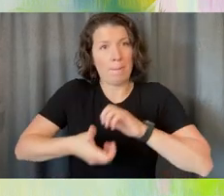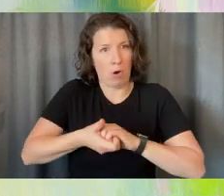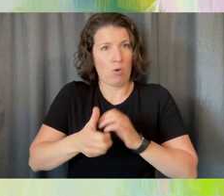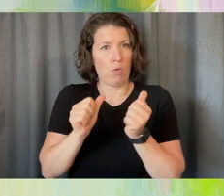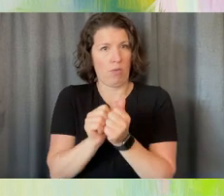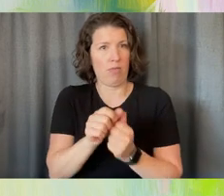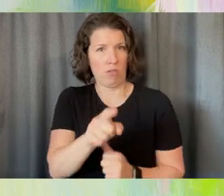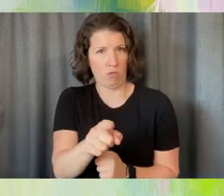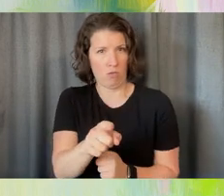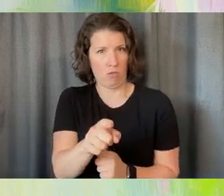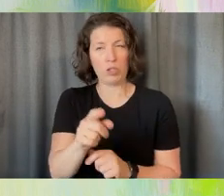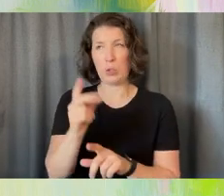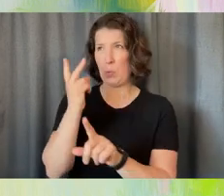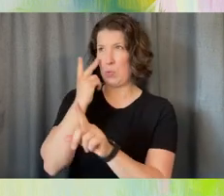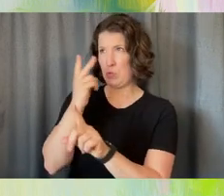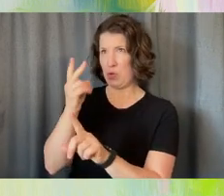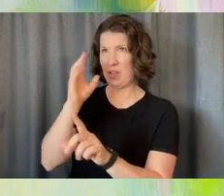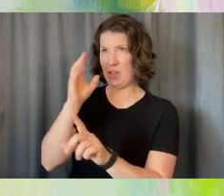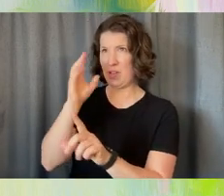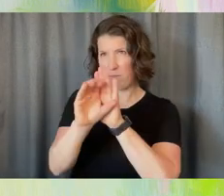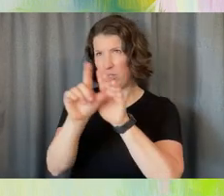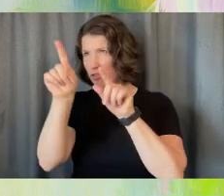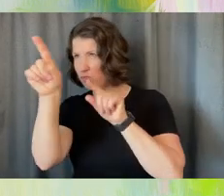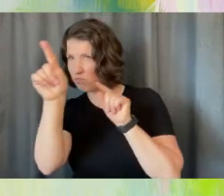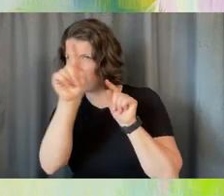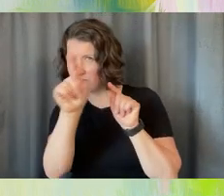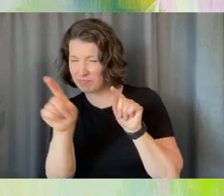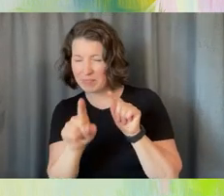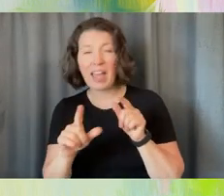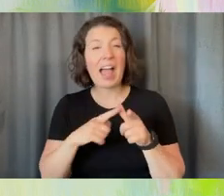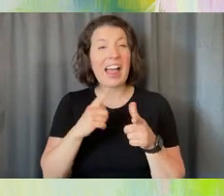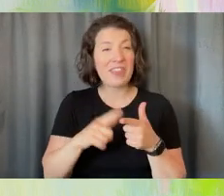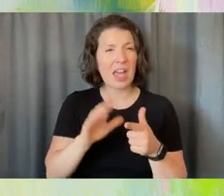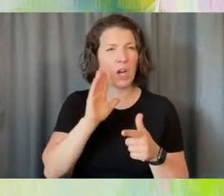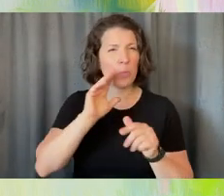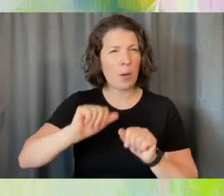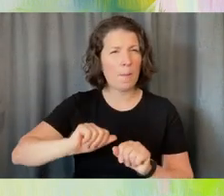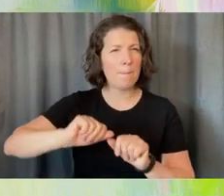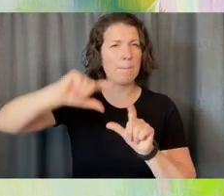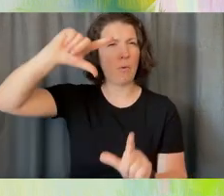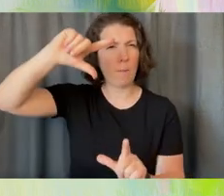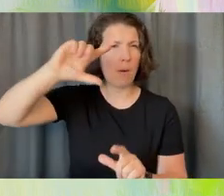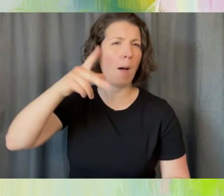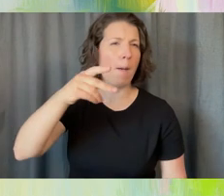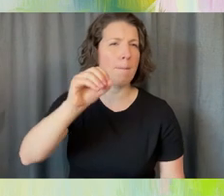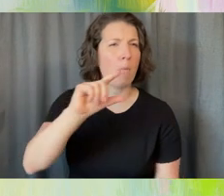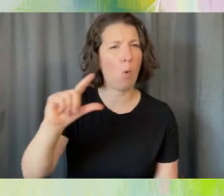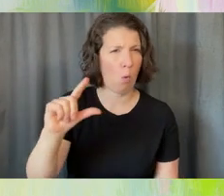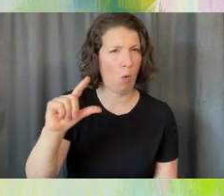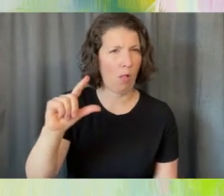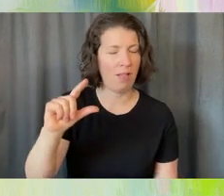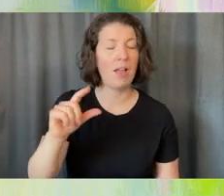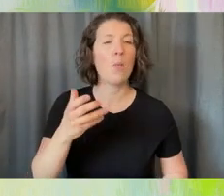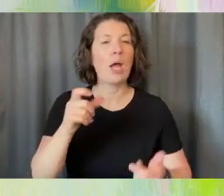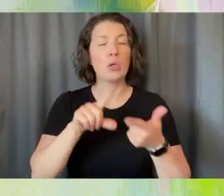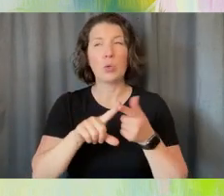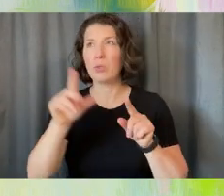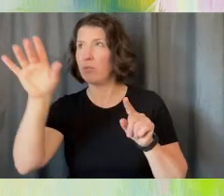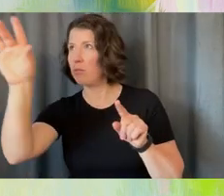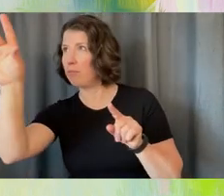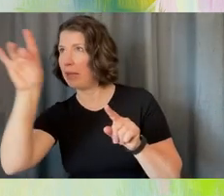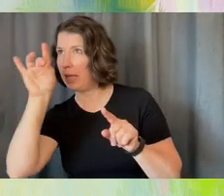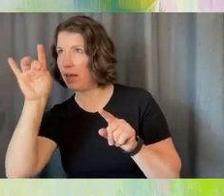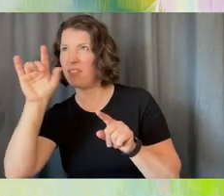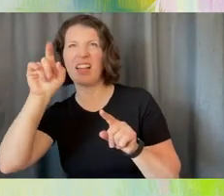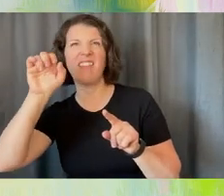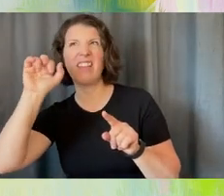you could, we're going to show you a poll in a second. And we'd like you to vote for which letter corresponds to the picture that you would